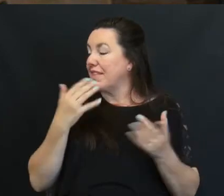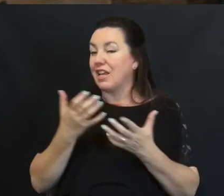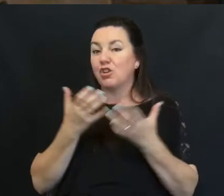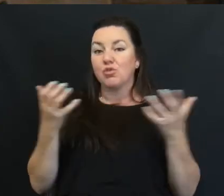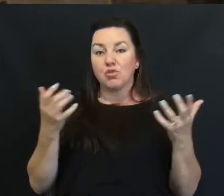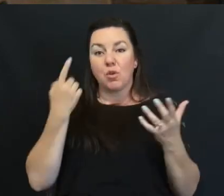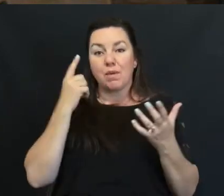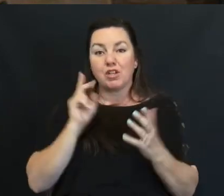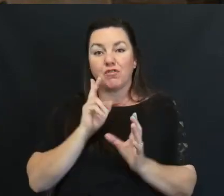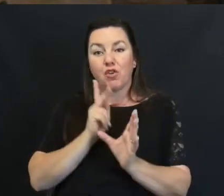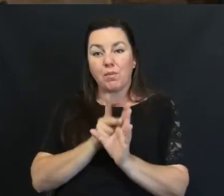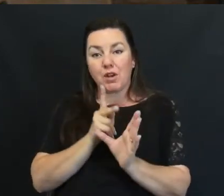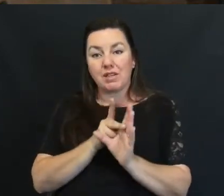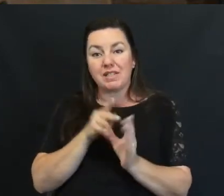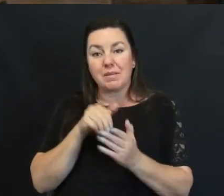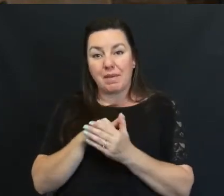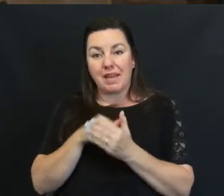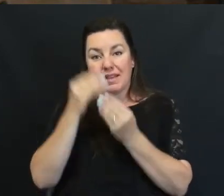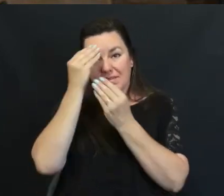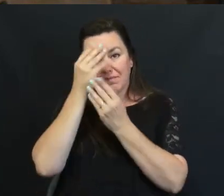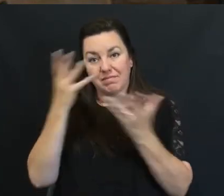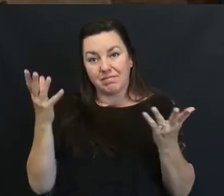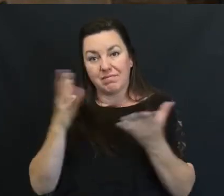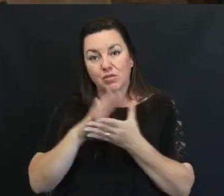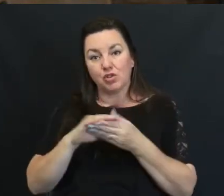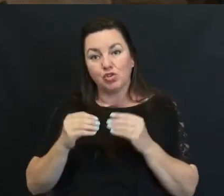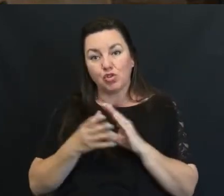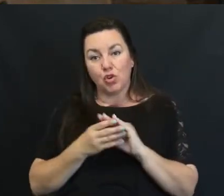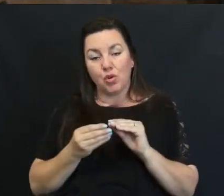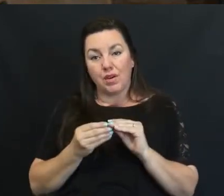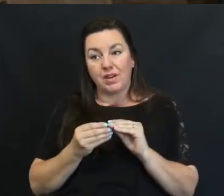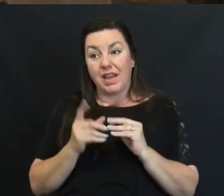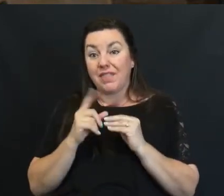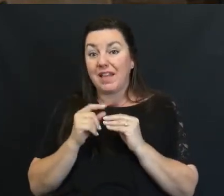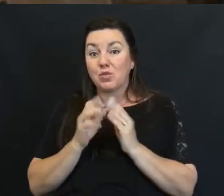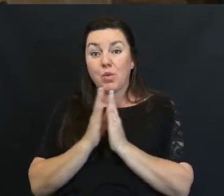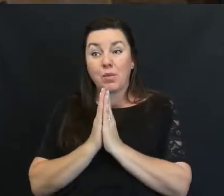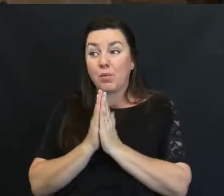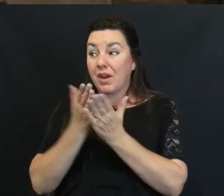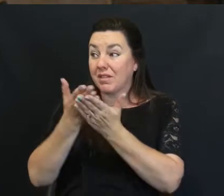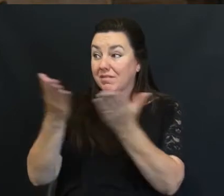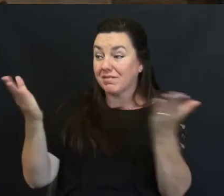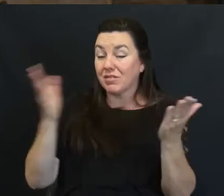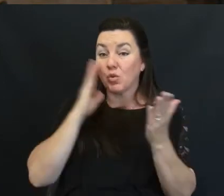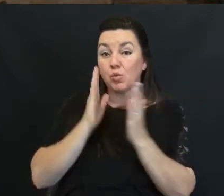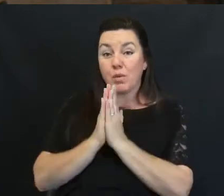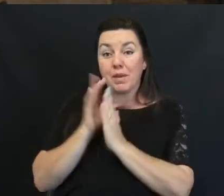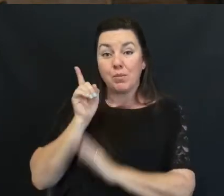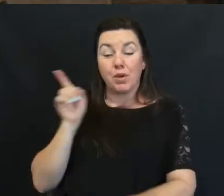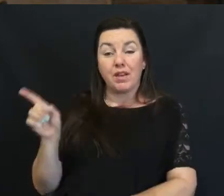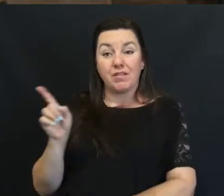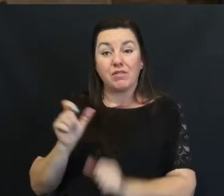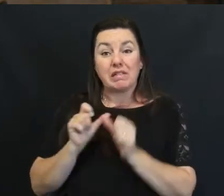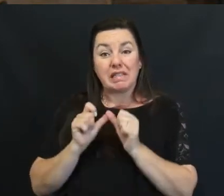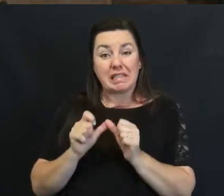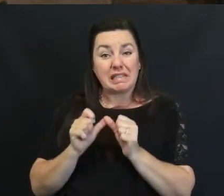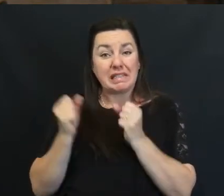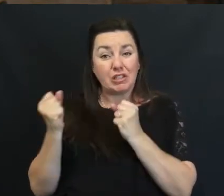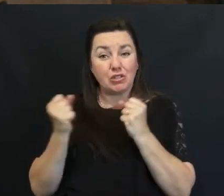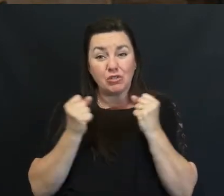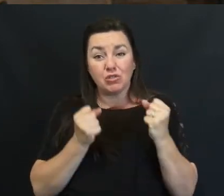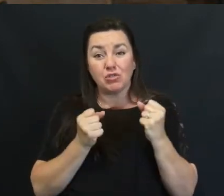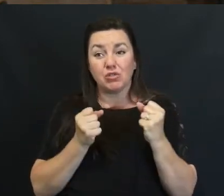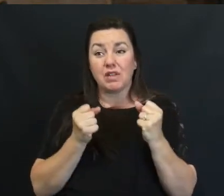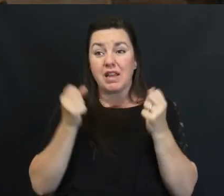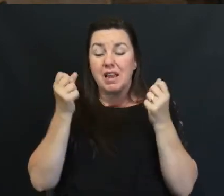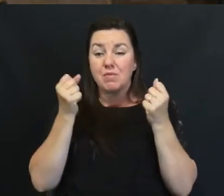For participating In that And sharing your story And that's just Another prayer You got a whole group Of sisters now Praying for Continued strength And